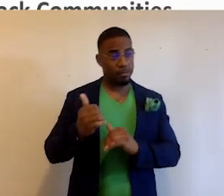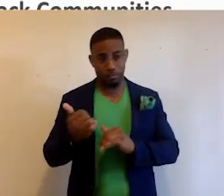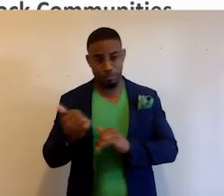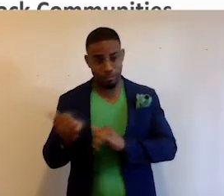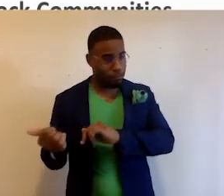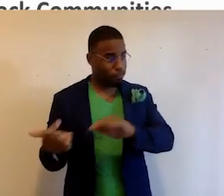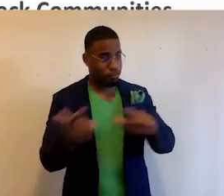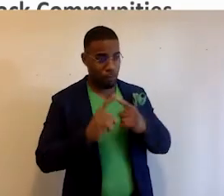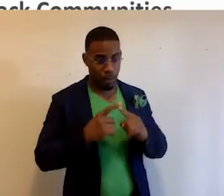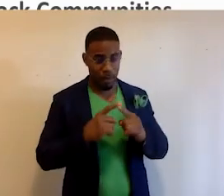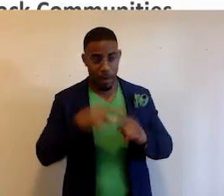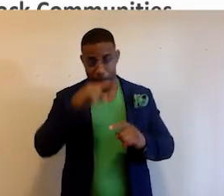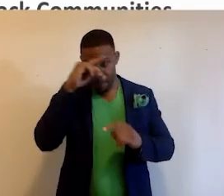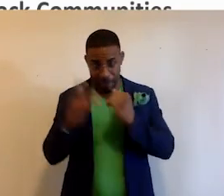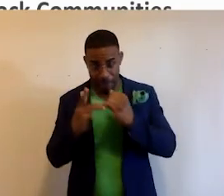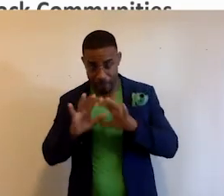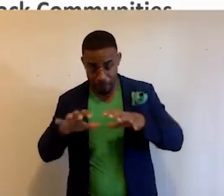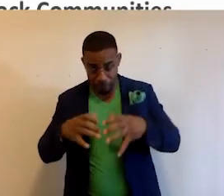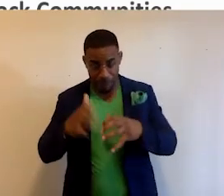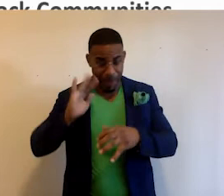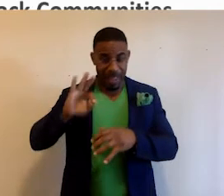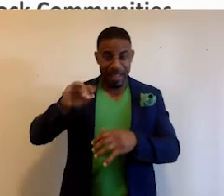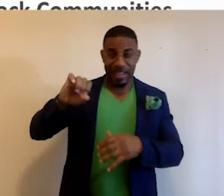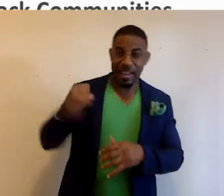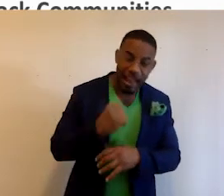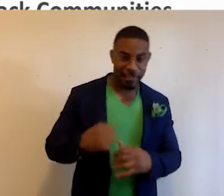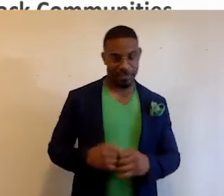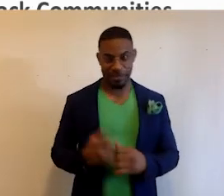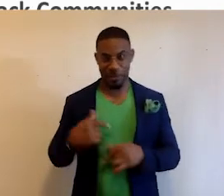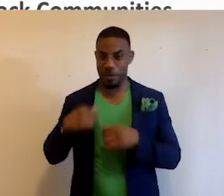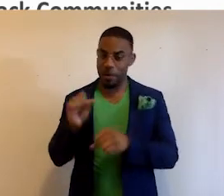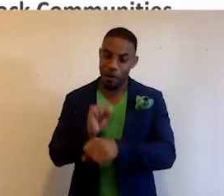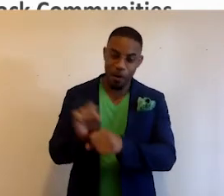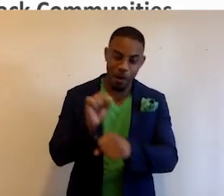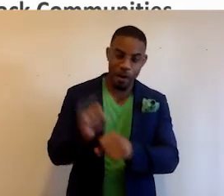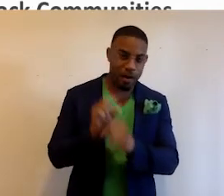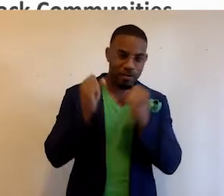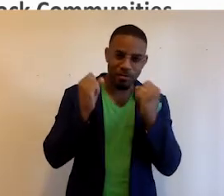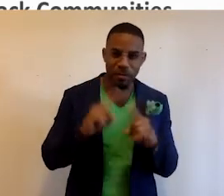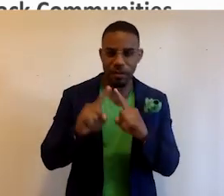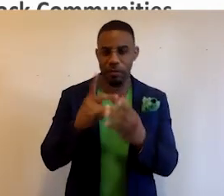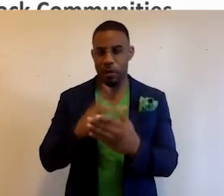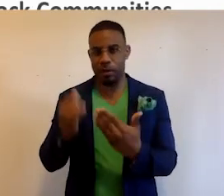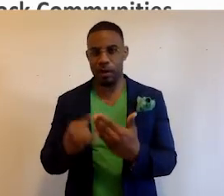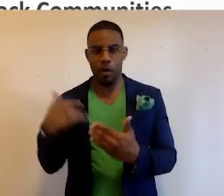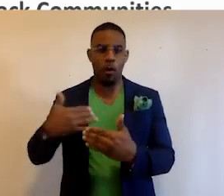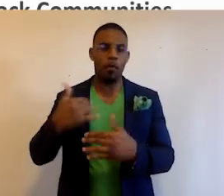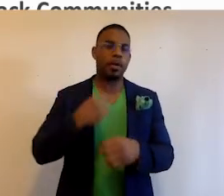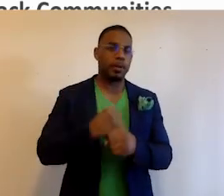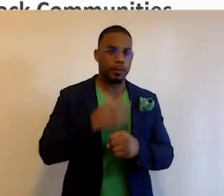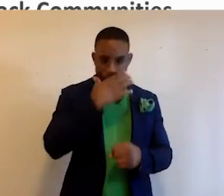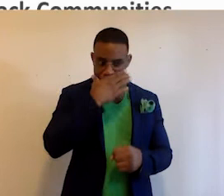cadre of Black technologists back in the 90s. And we've been working on numerous projects together over the years,